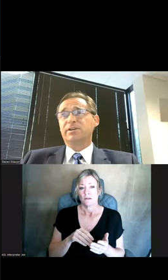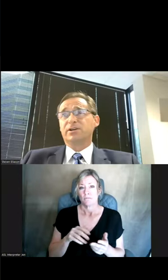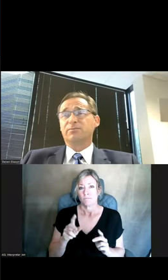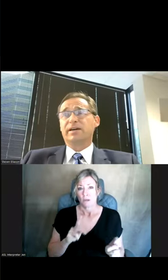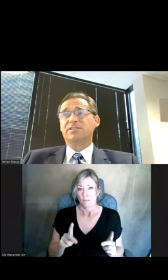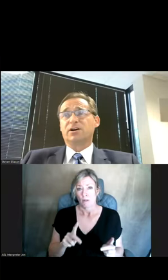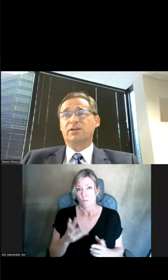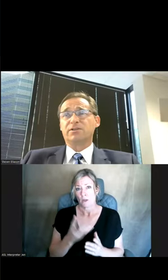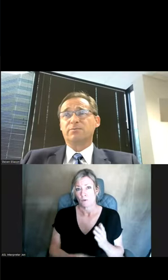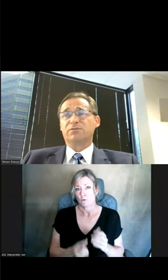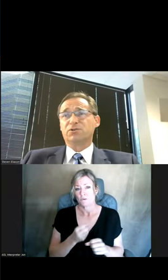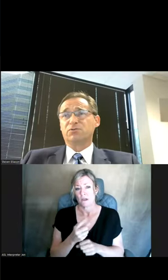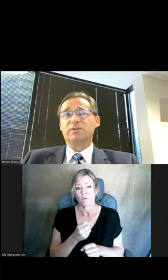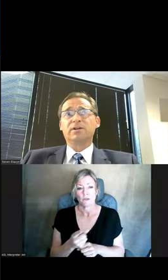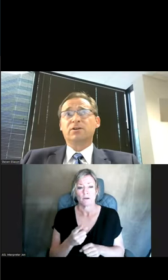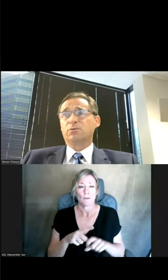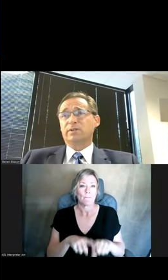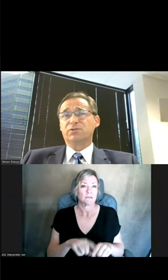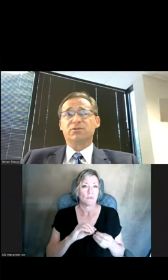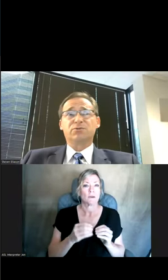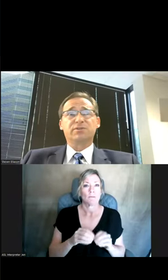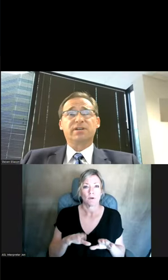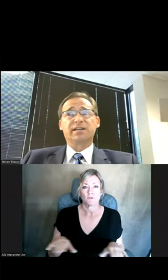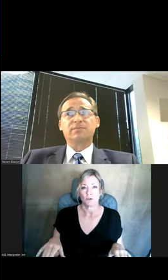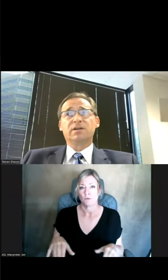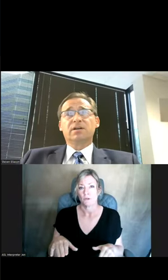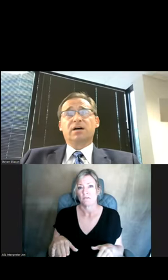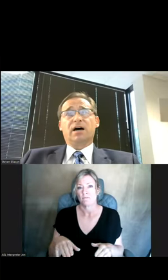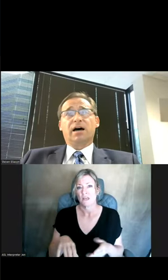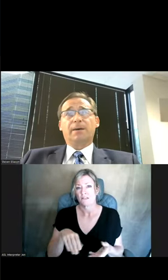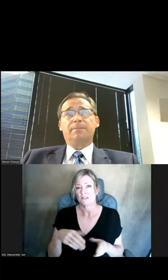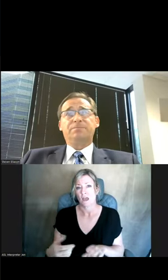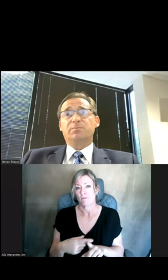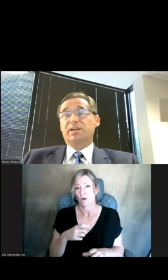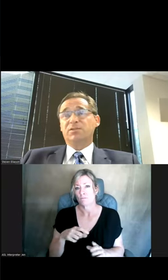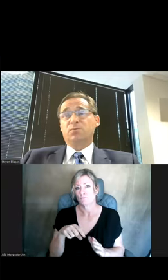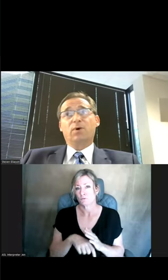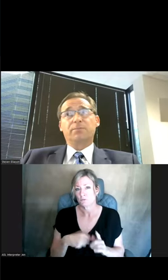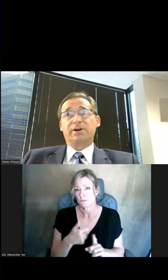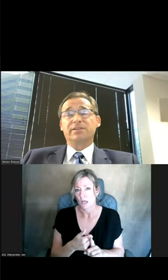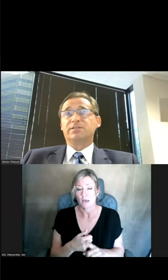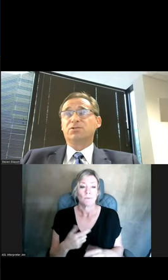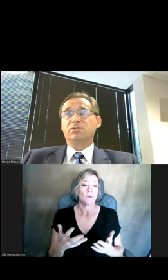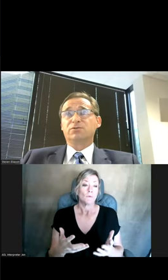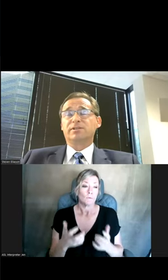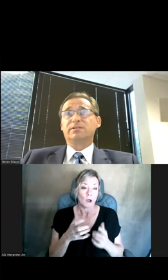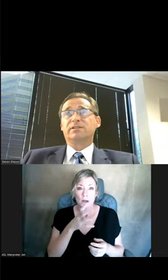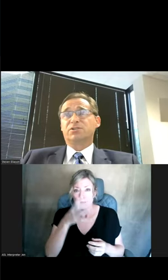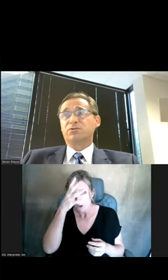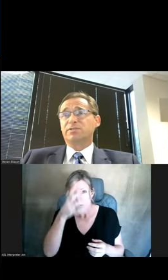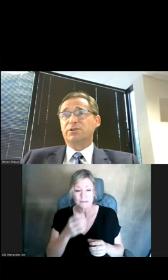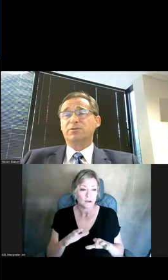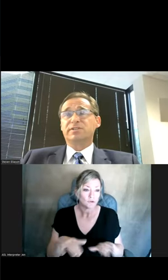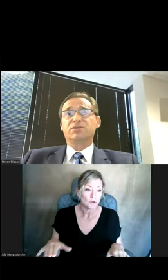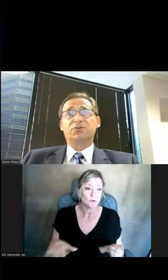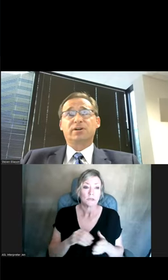every year based on the number of children we lose to suicide. Because we want parents and children, the